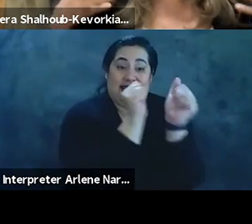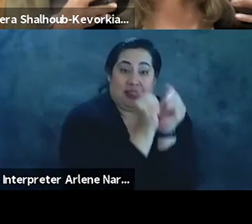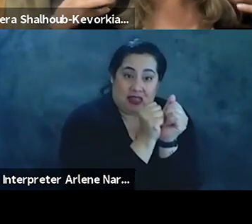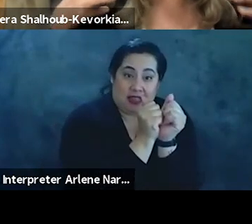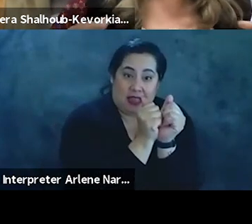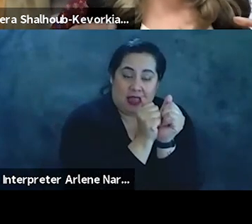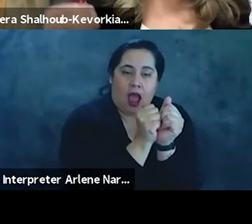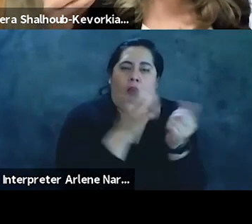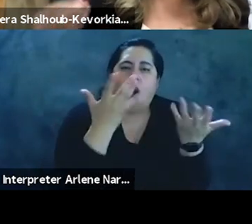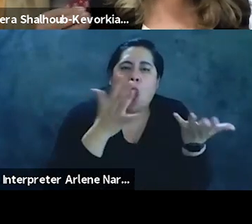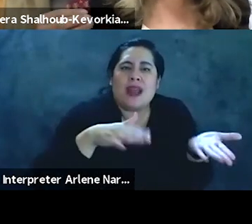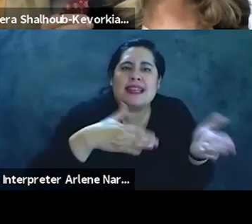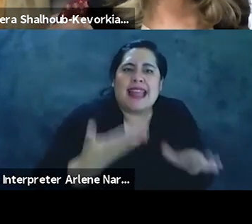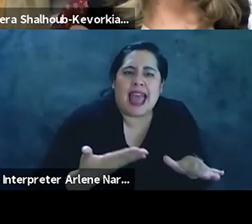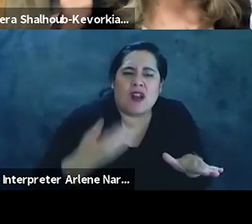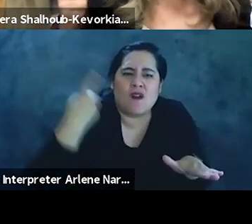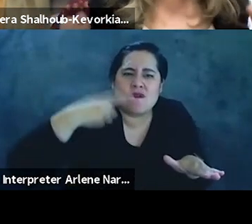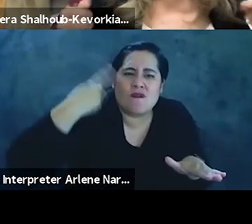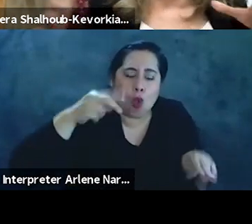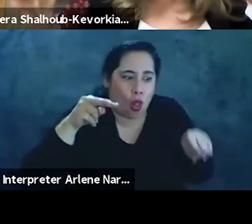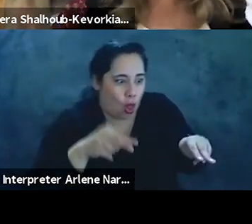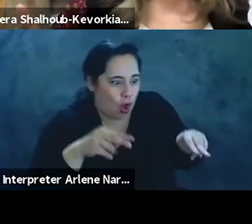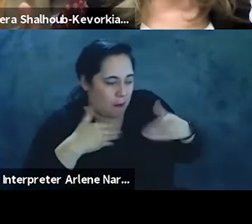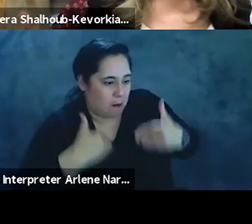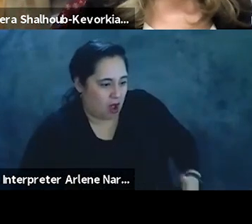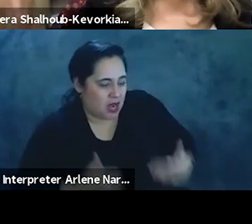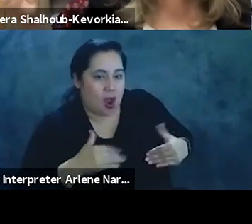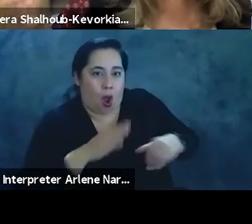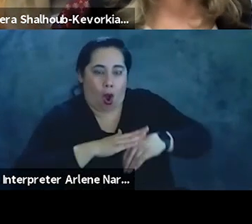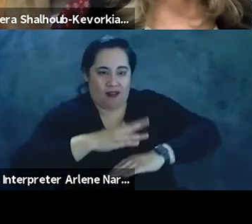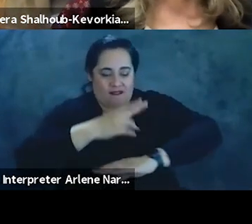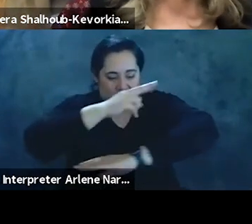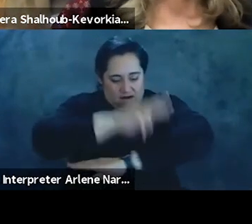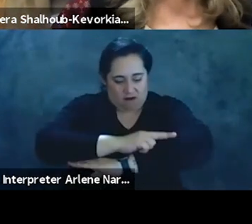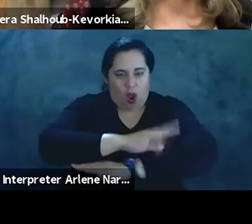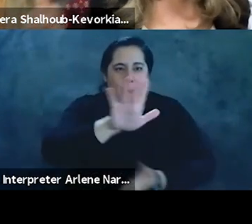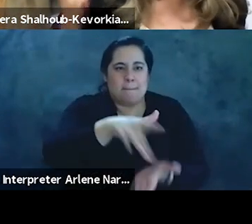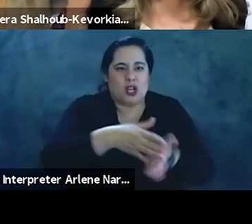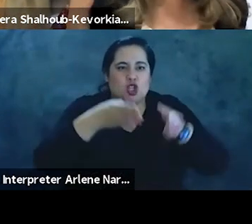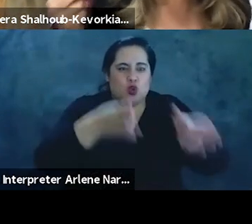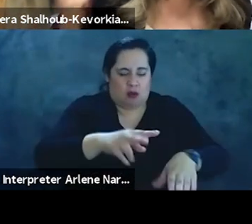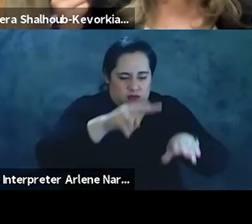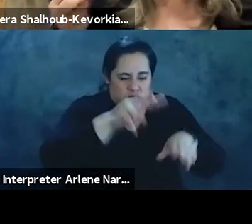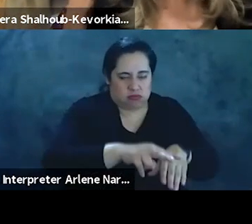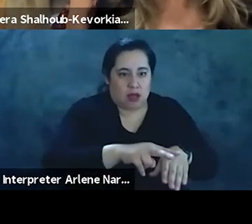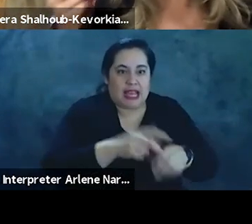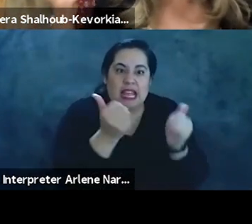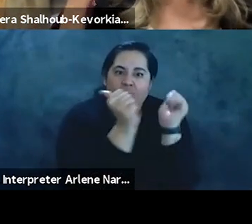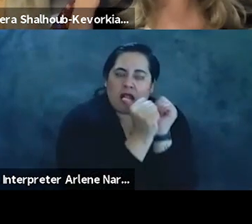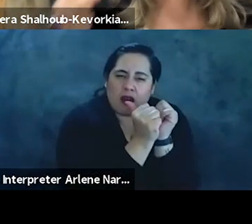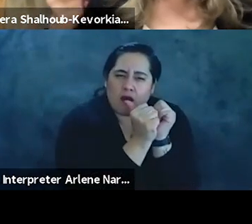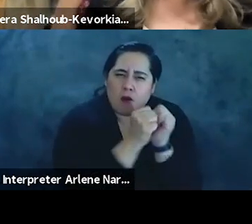like just to look at his body and he is on the floor in the middle of the street while handcuffed